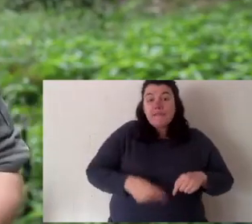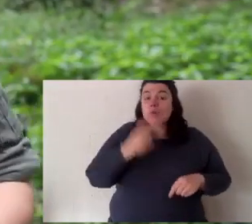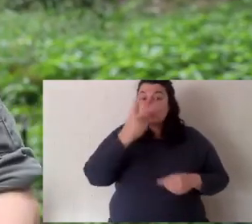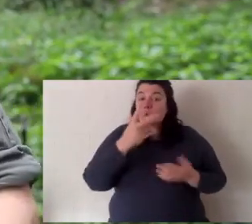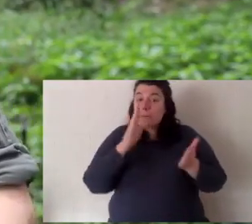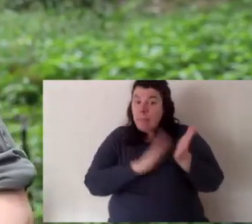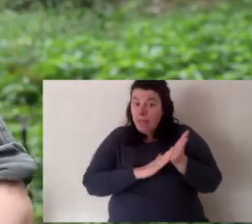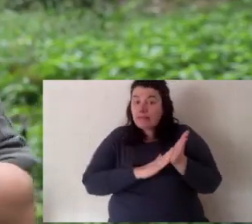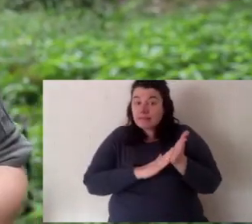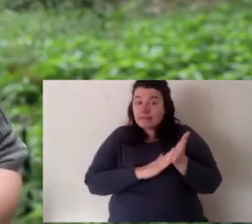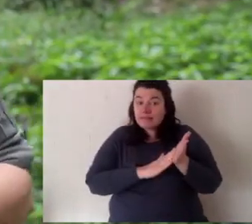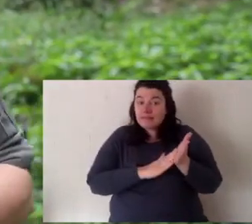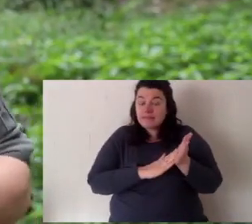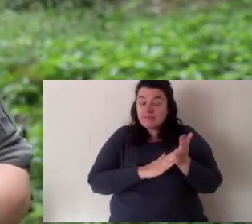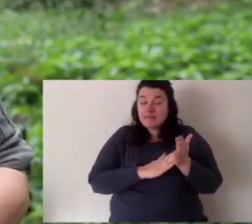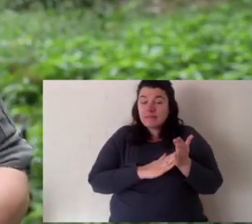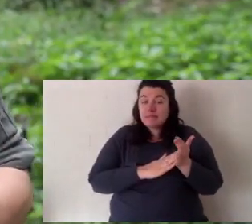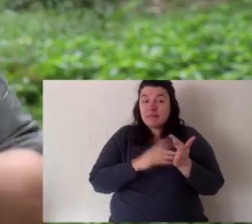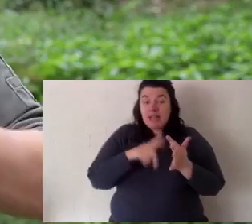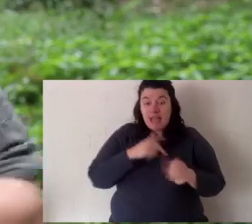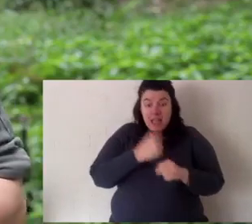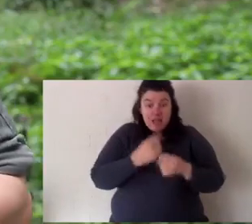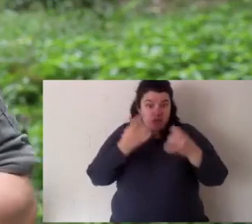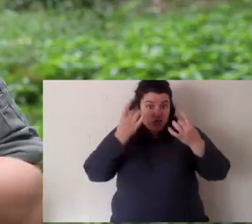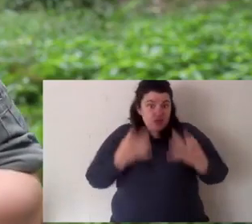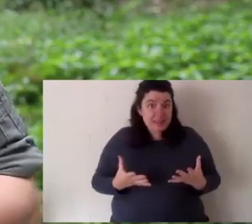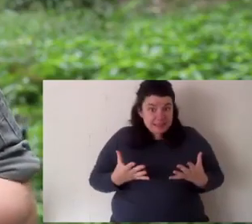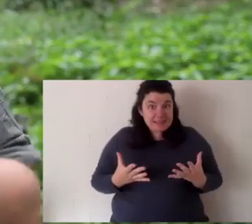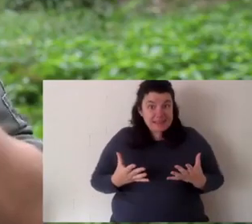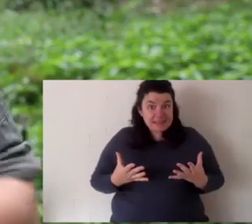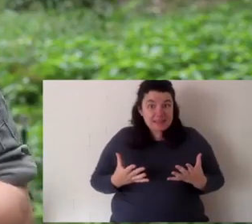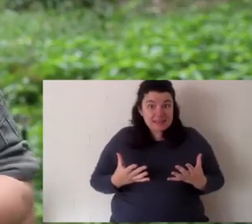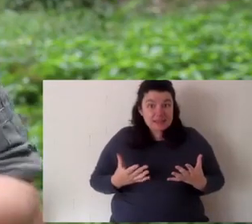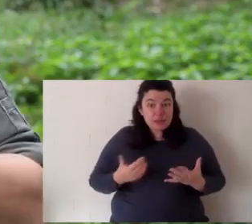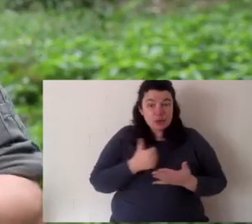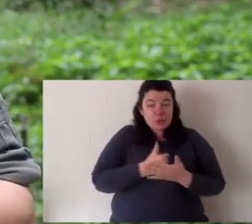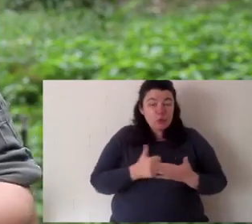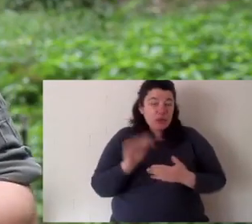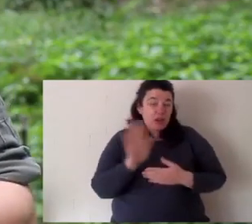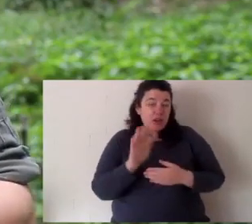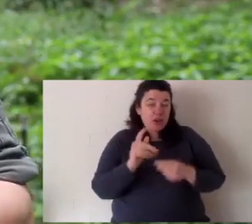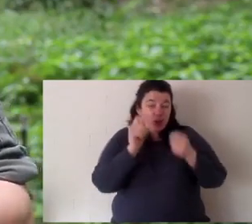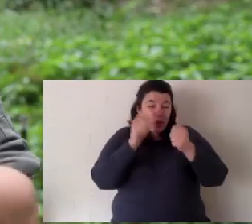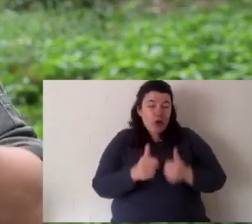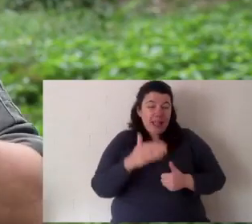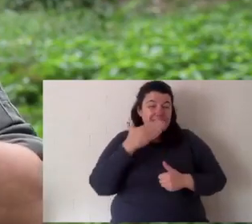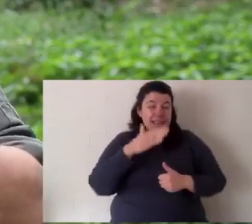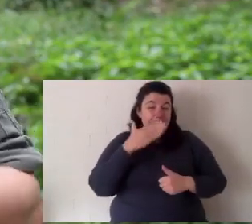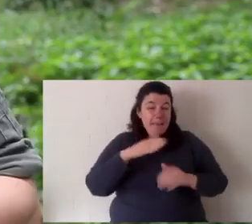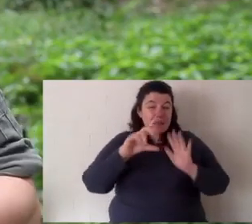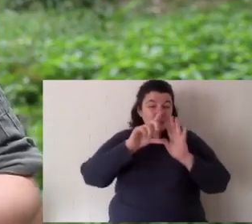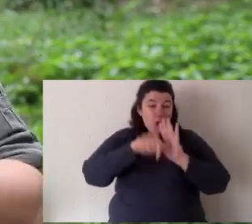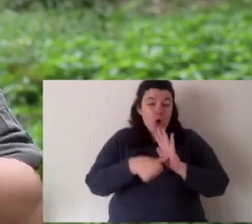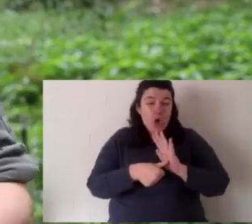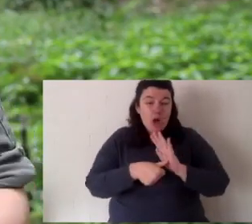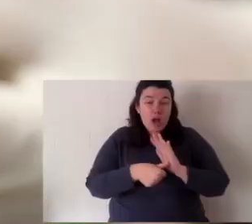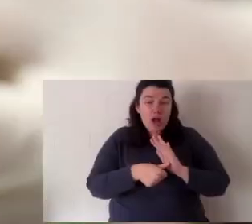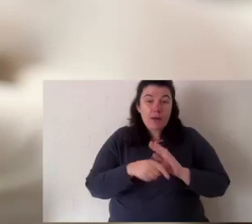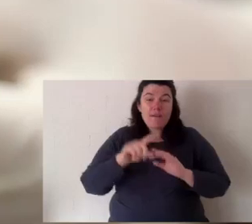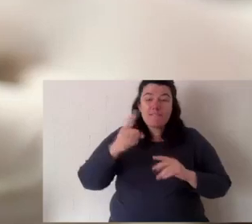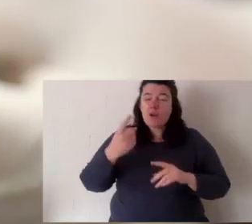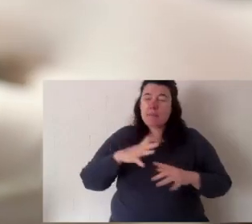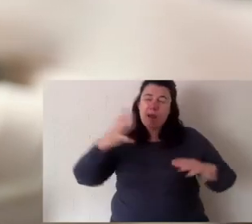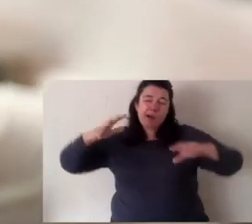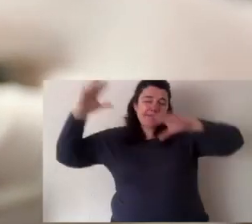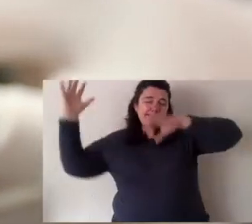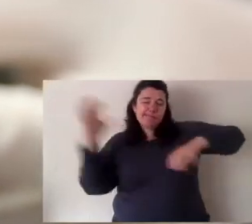the female then has fertilized eggs. And she carries them inside her for about two months. Now, once those eggs are ready to lay,